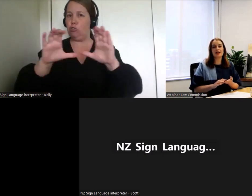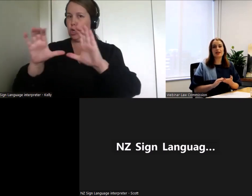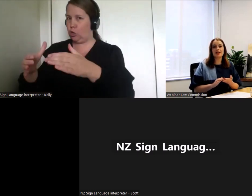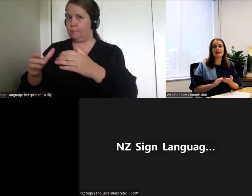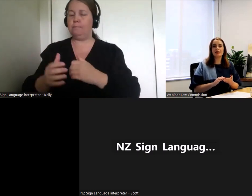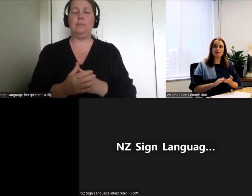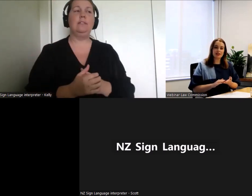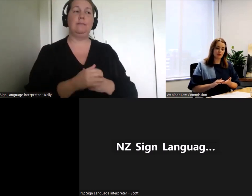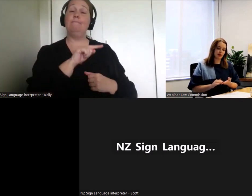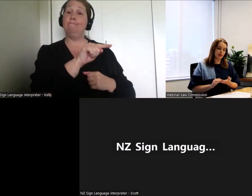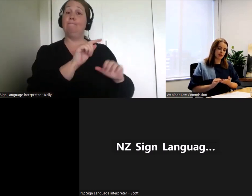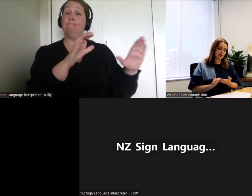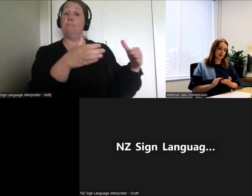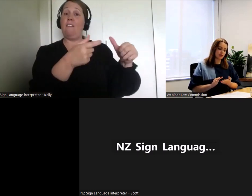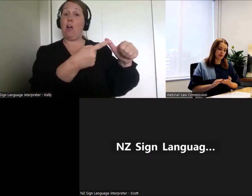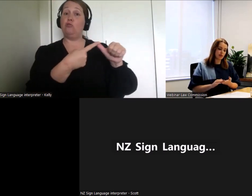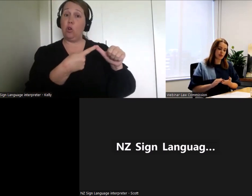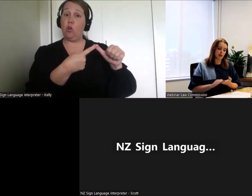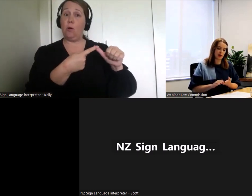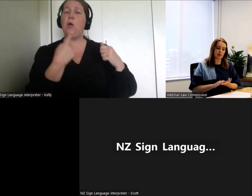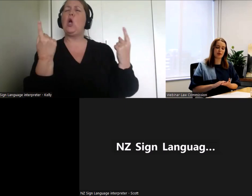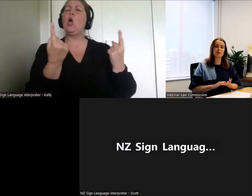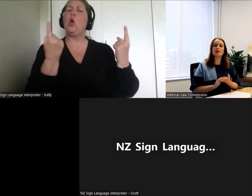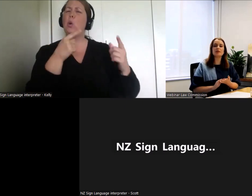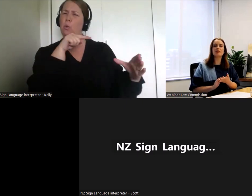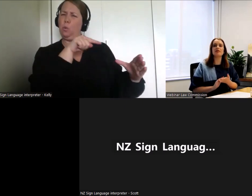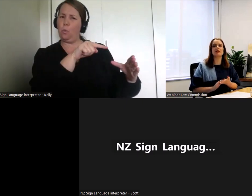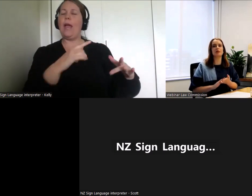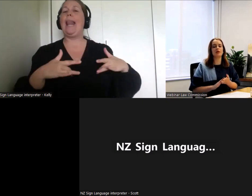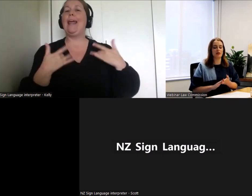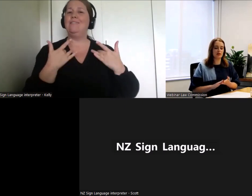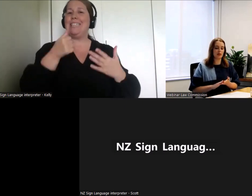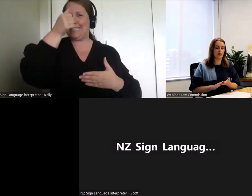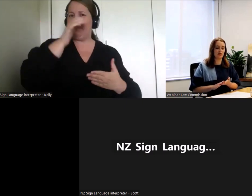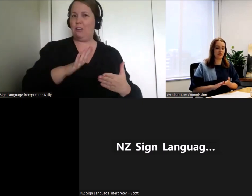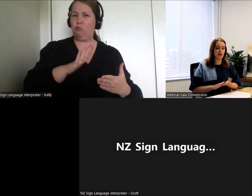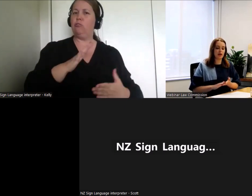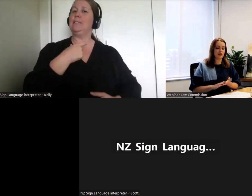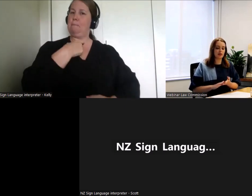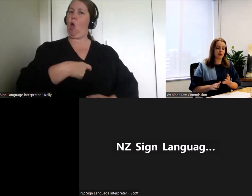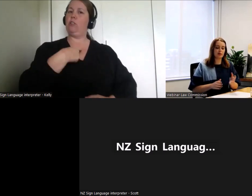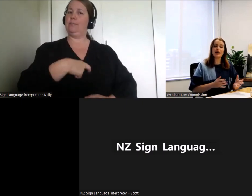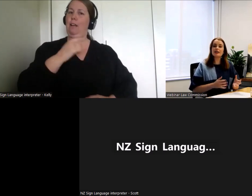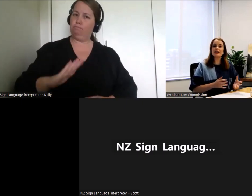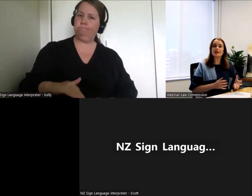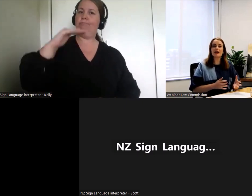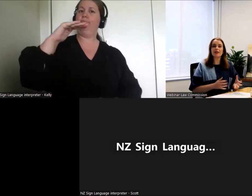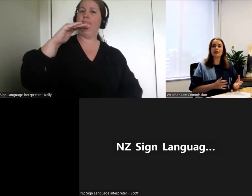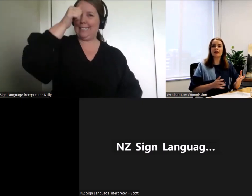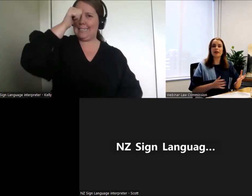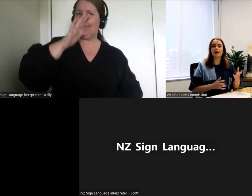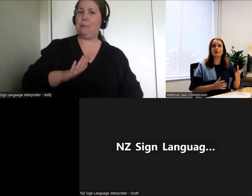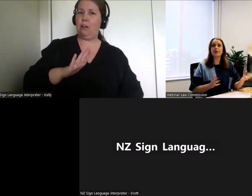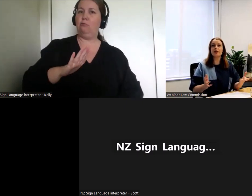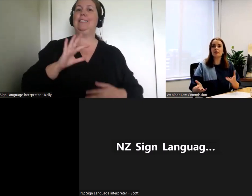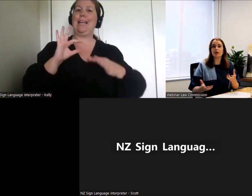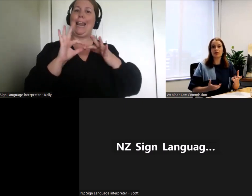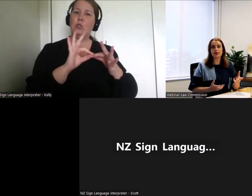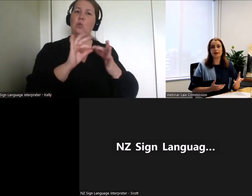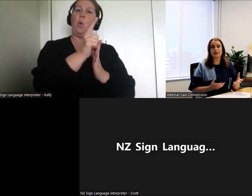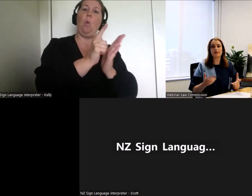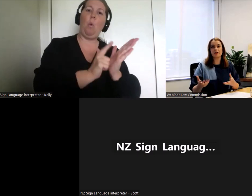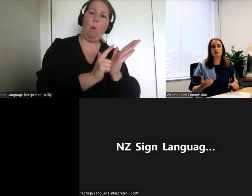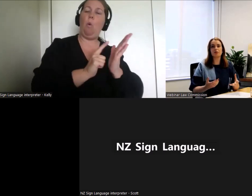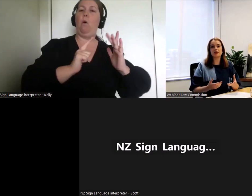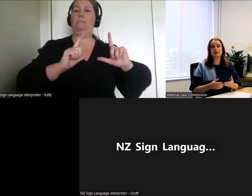is a lived experience group, so people with personal lived experience of the law and practice in this area, along